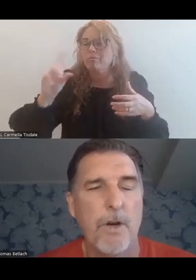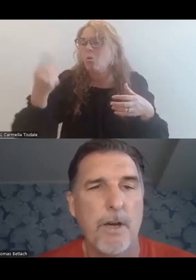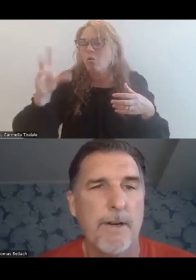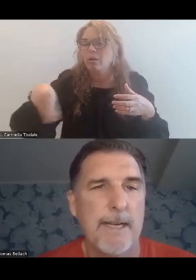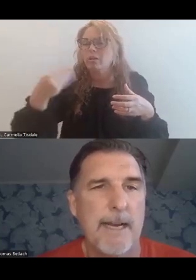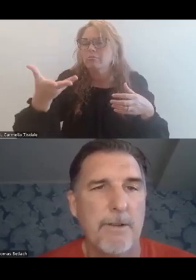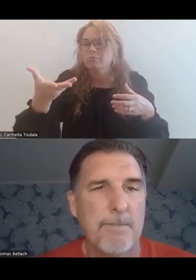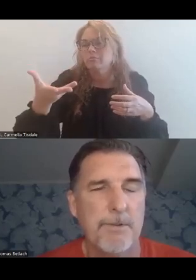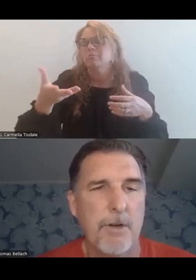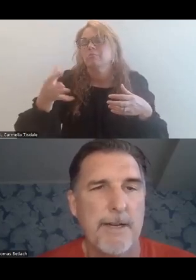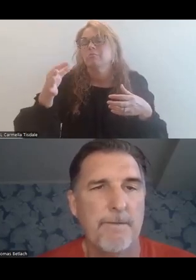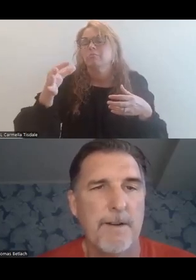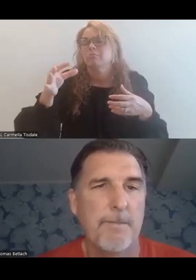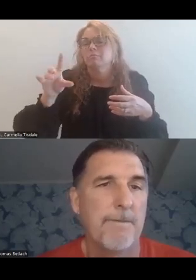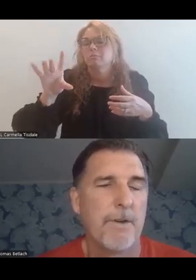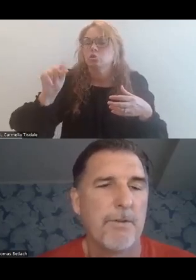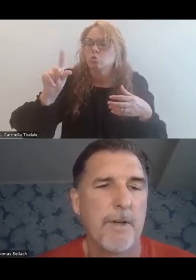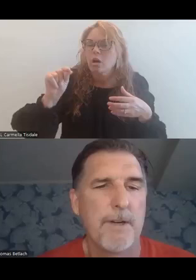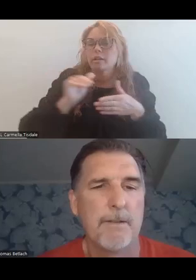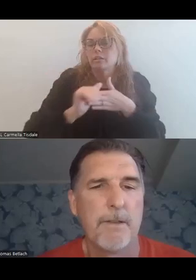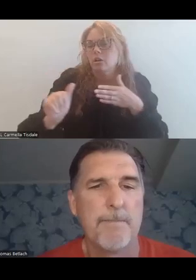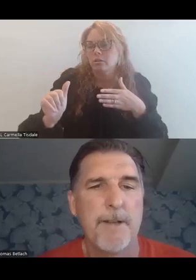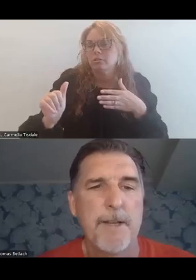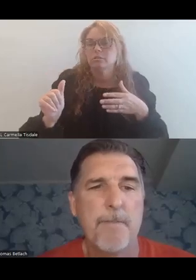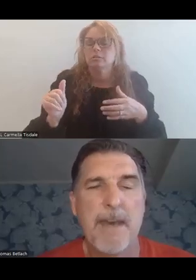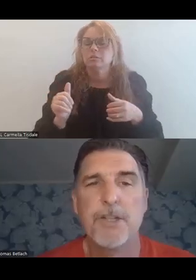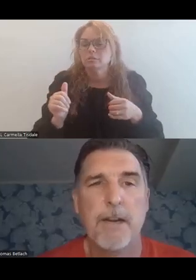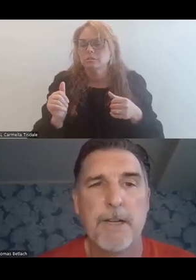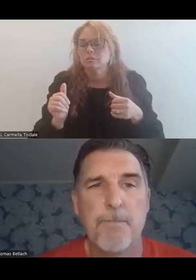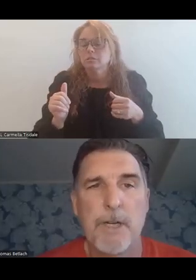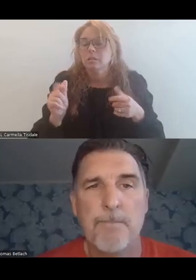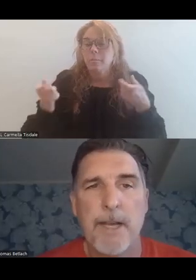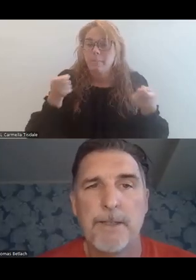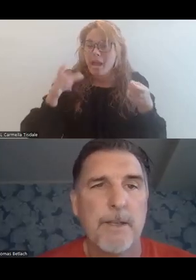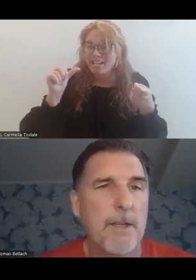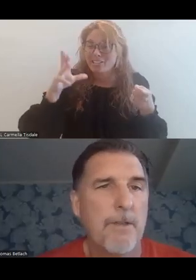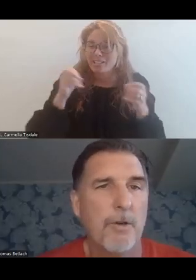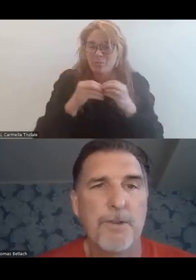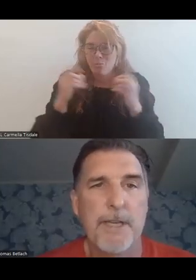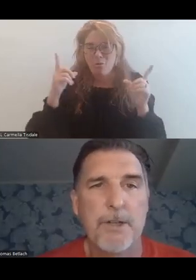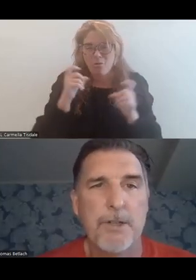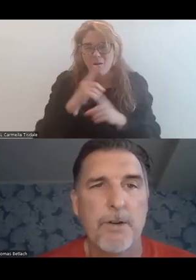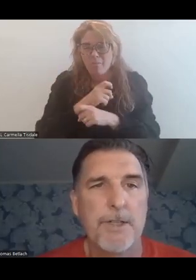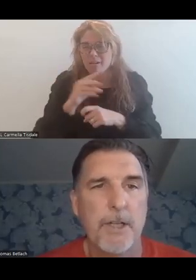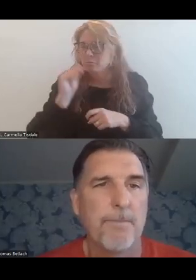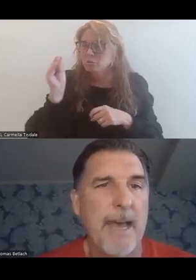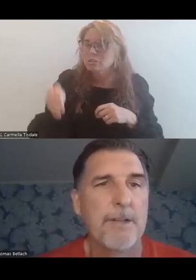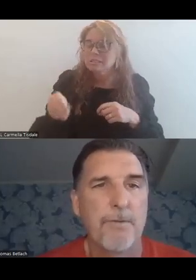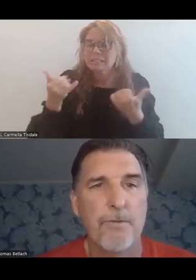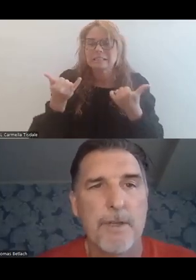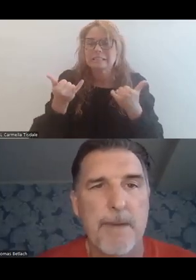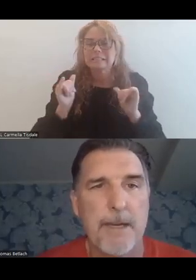or $180 to be able to draw down in federal money for a $200 claim. Managed care gets more complex. Those percentages are